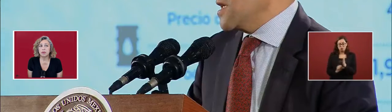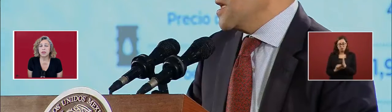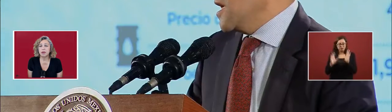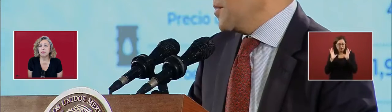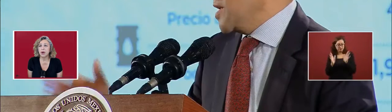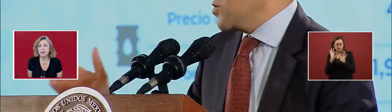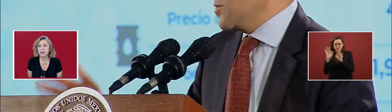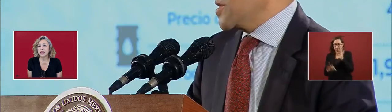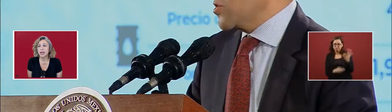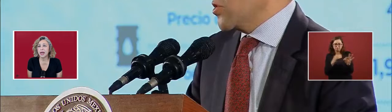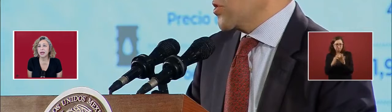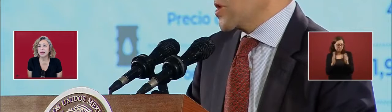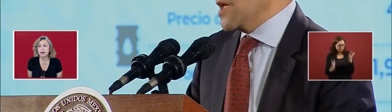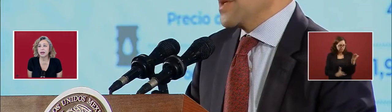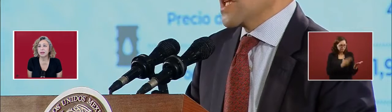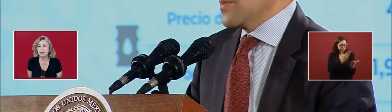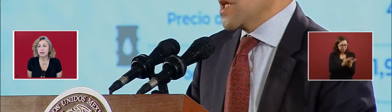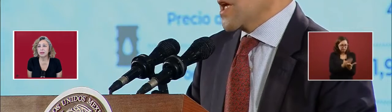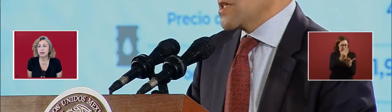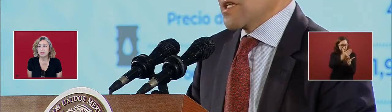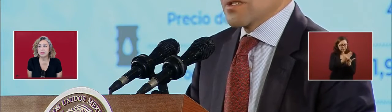They practically had...